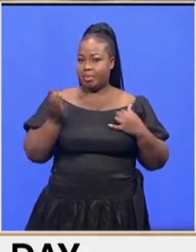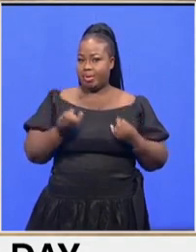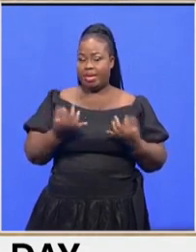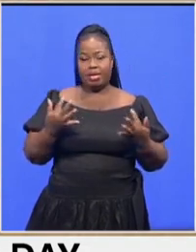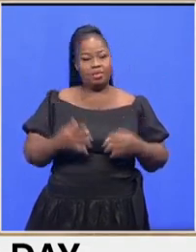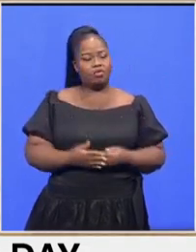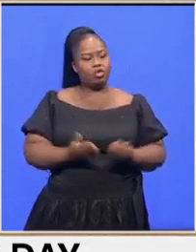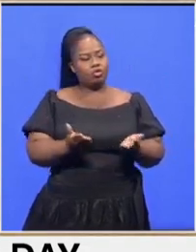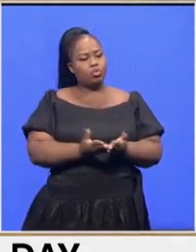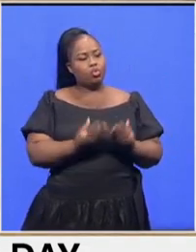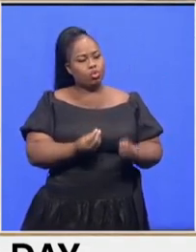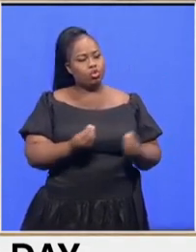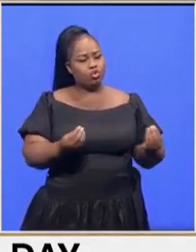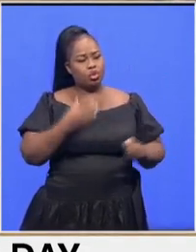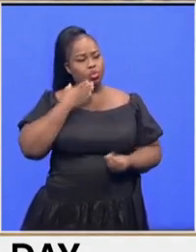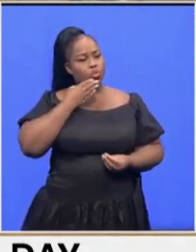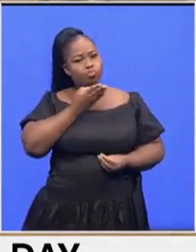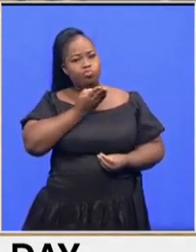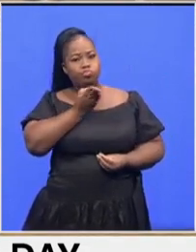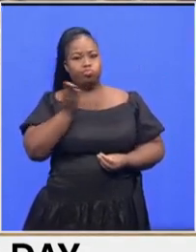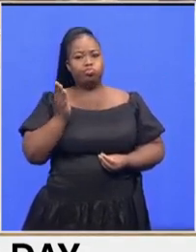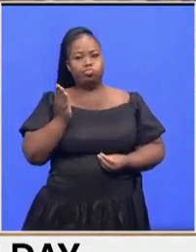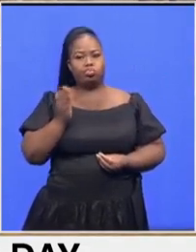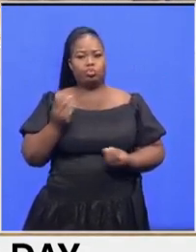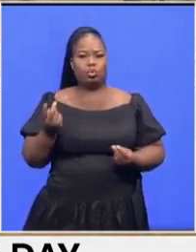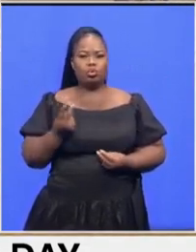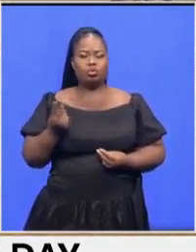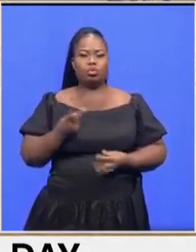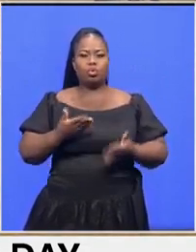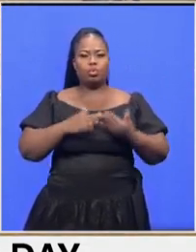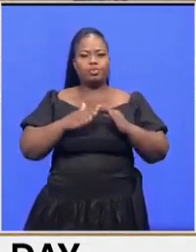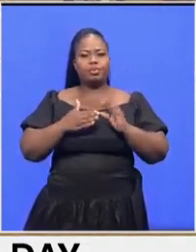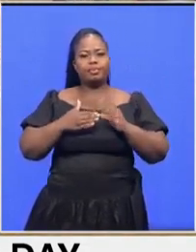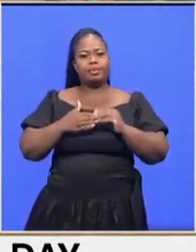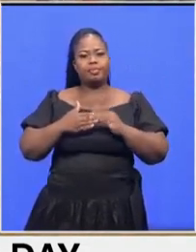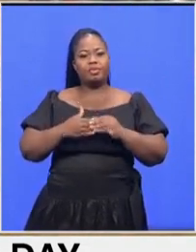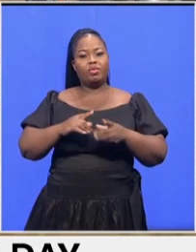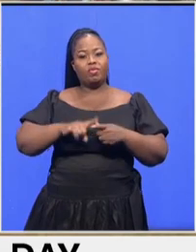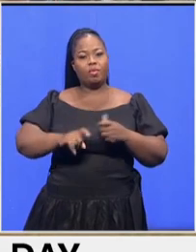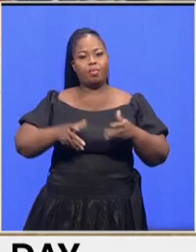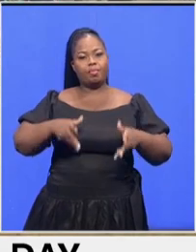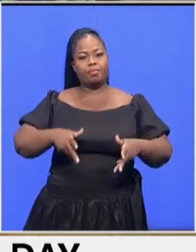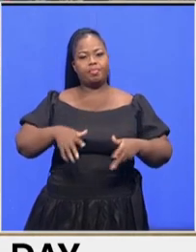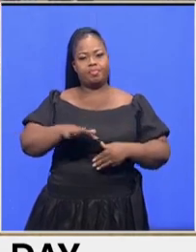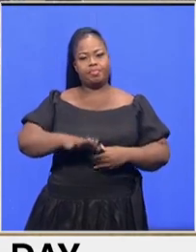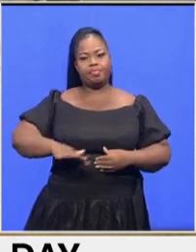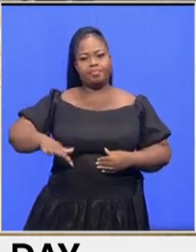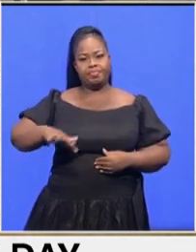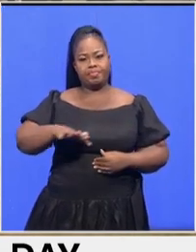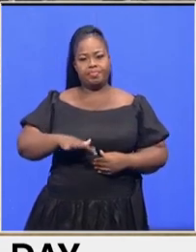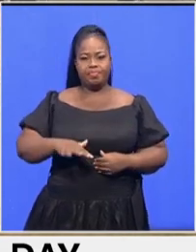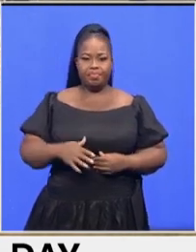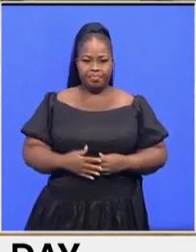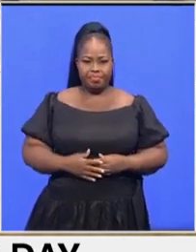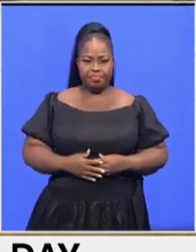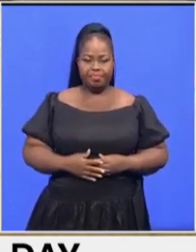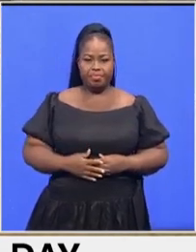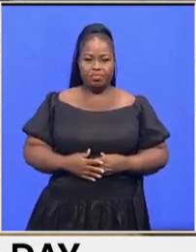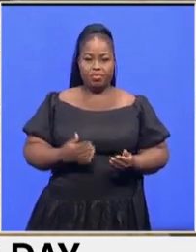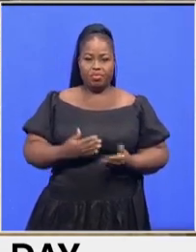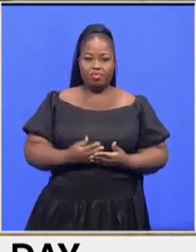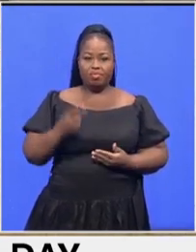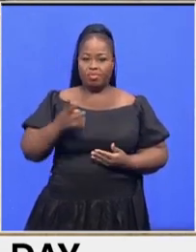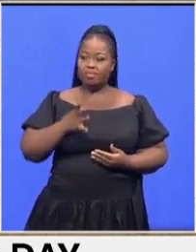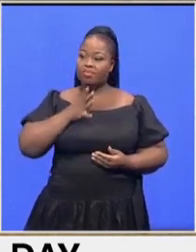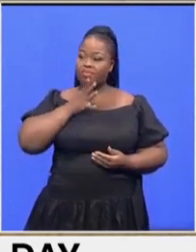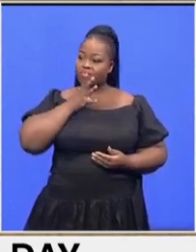of school children coming in as well as well as residents from from this area of course as you can see a number of them